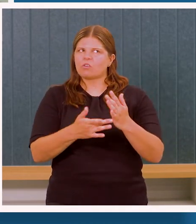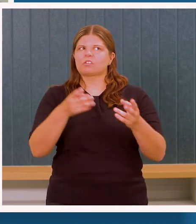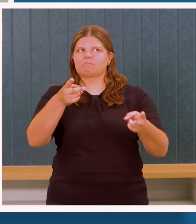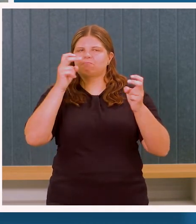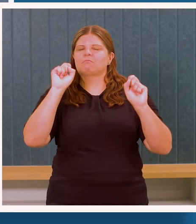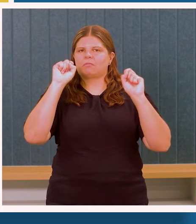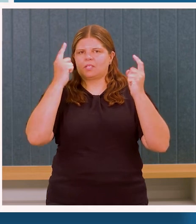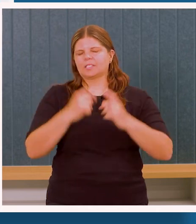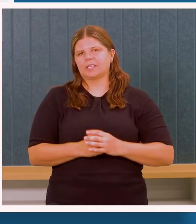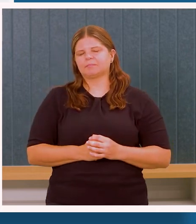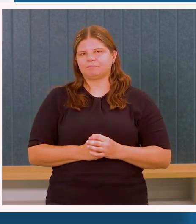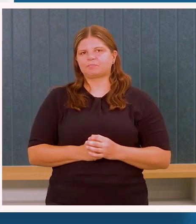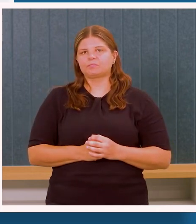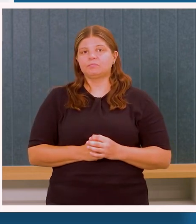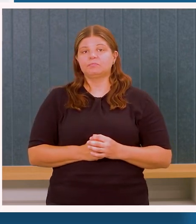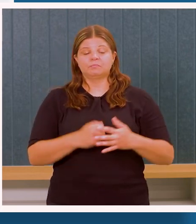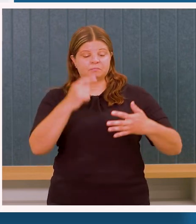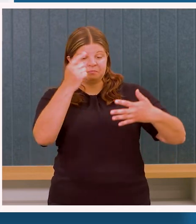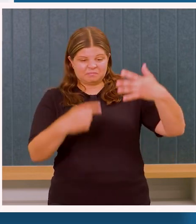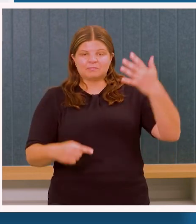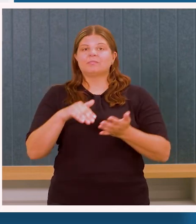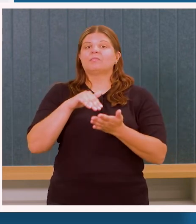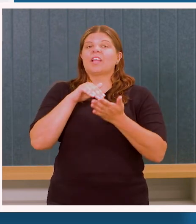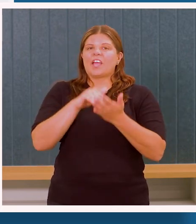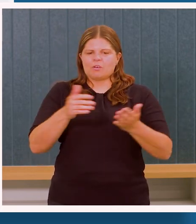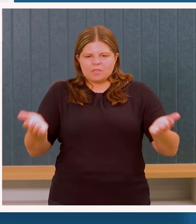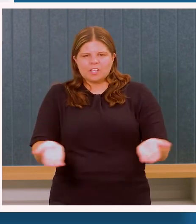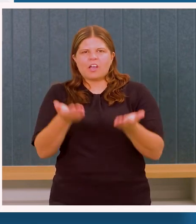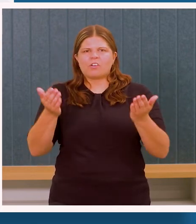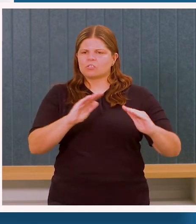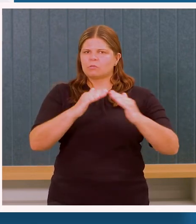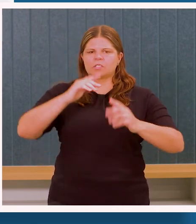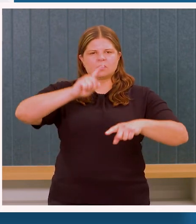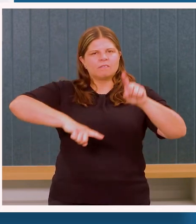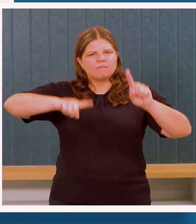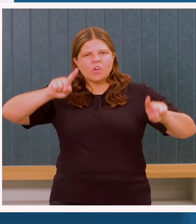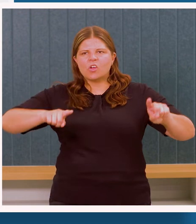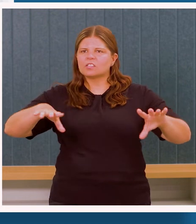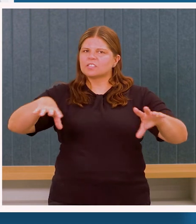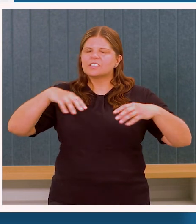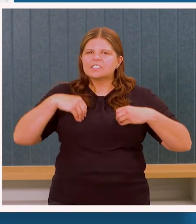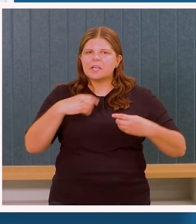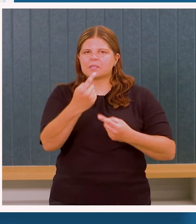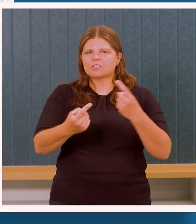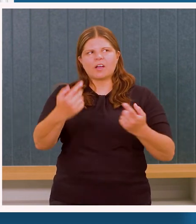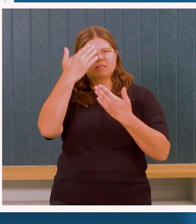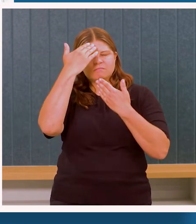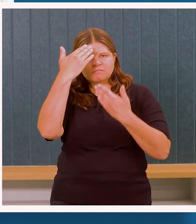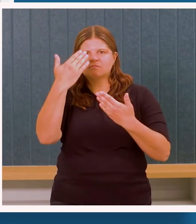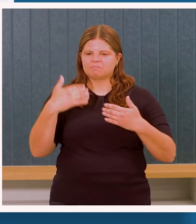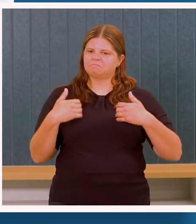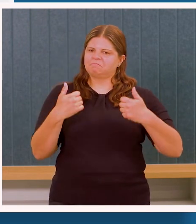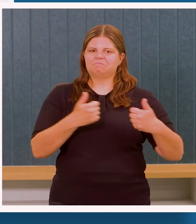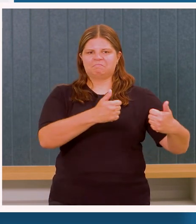All of these things will help to encourage a diverse, accepting and well-functioning environment